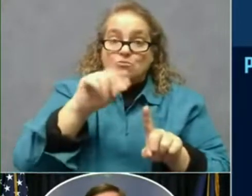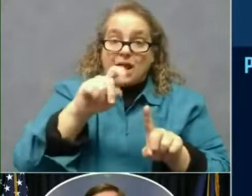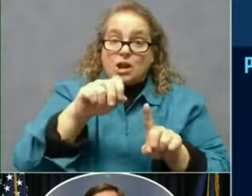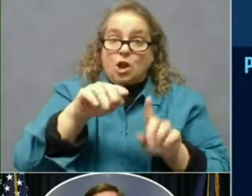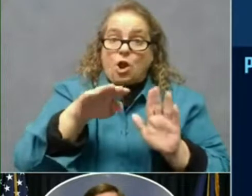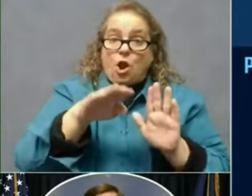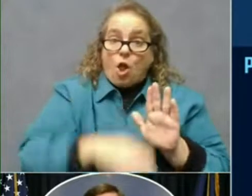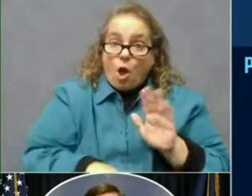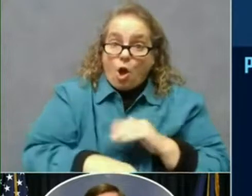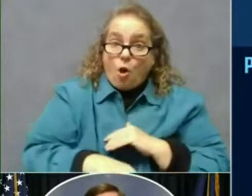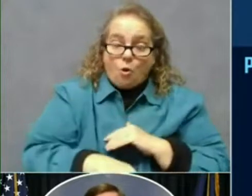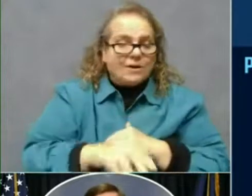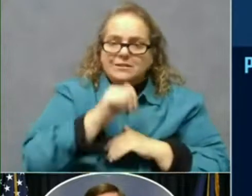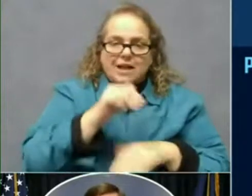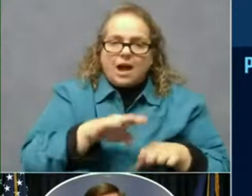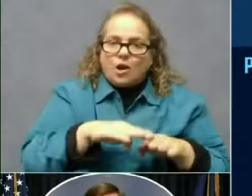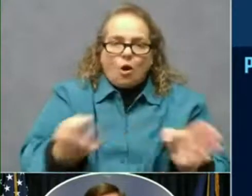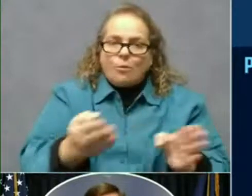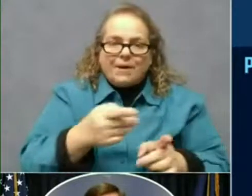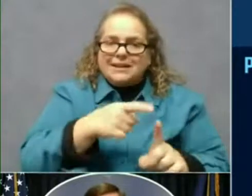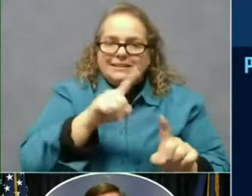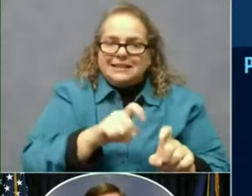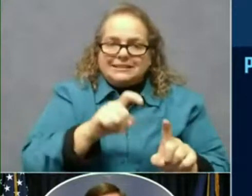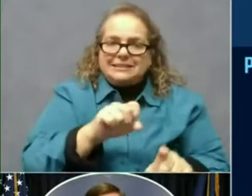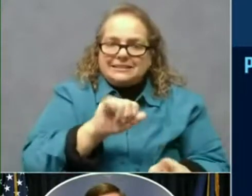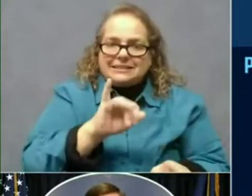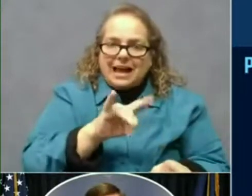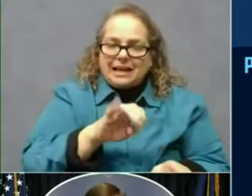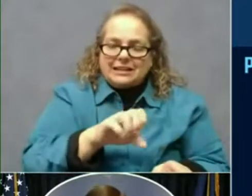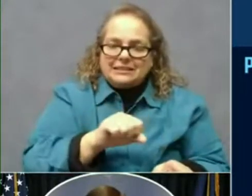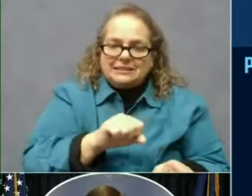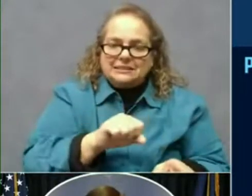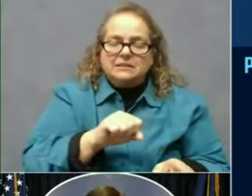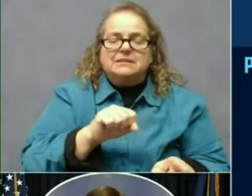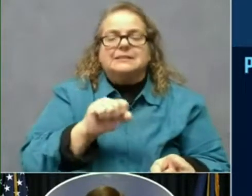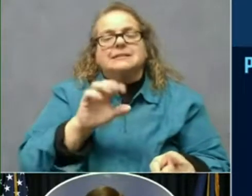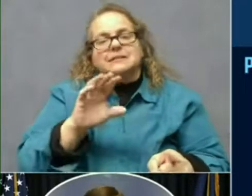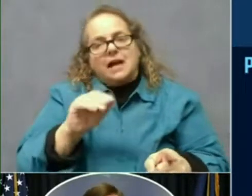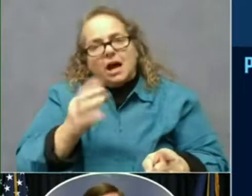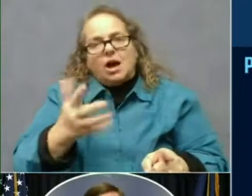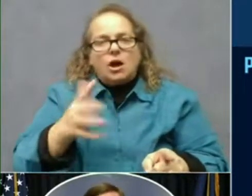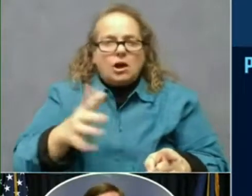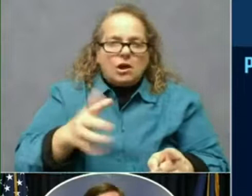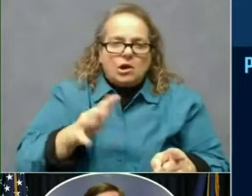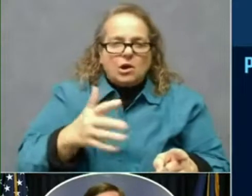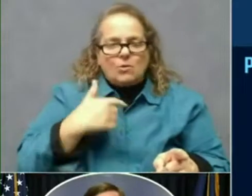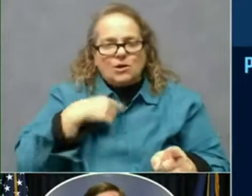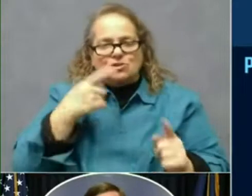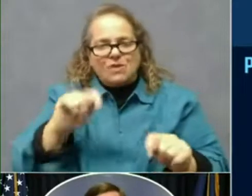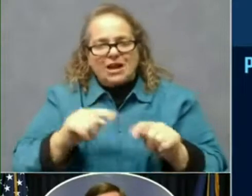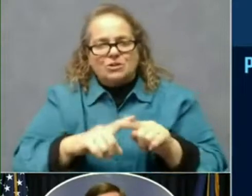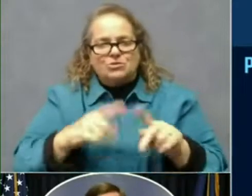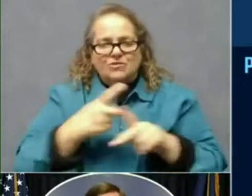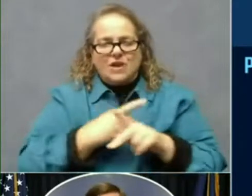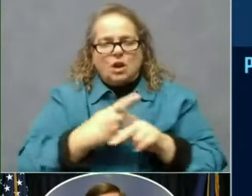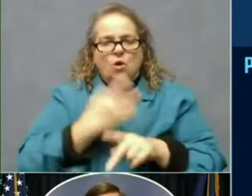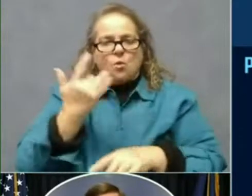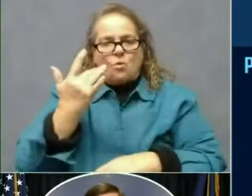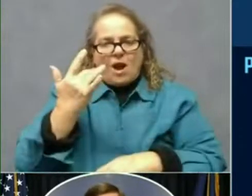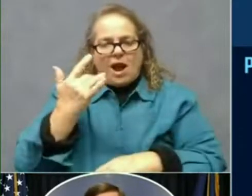probably doesn't account for all of the growth that we see here. Again part of it is probably Christmas